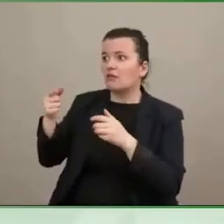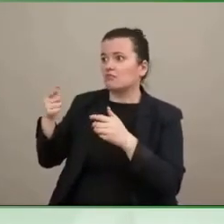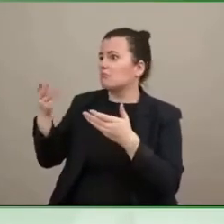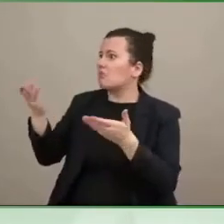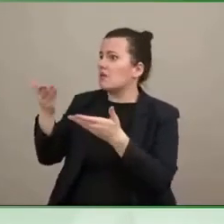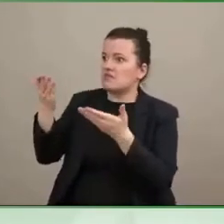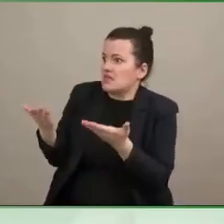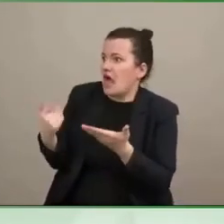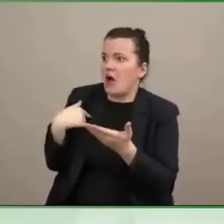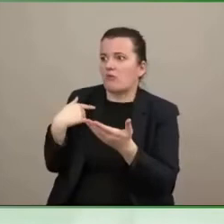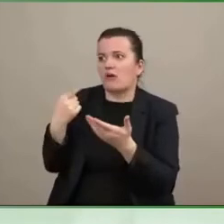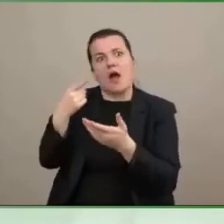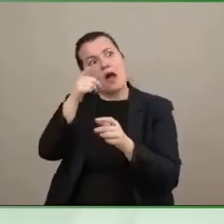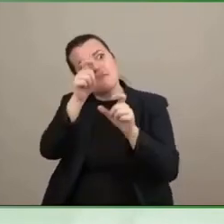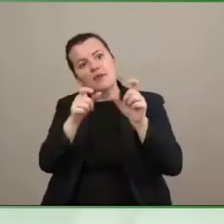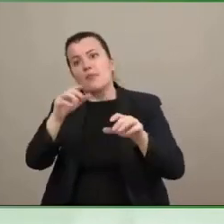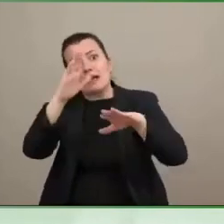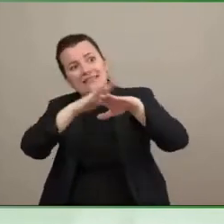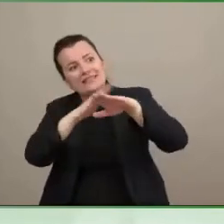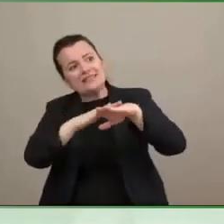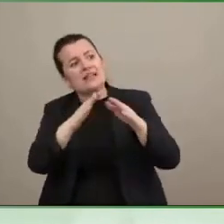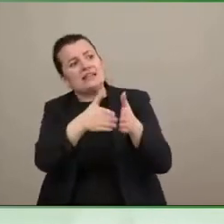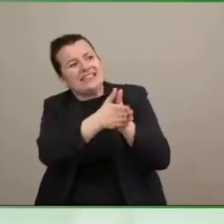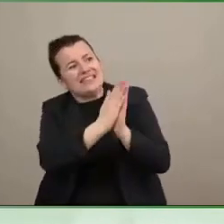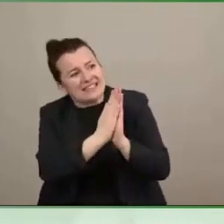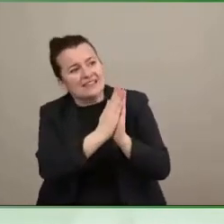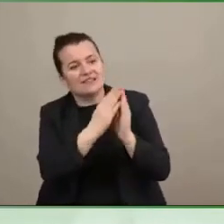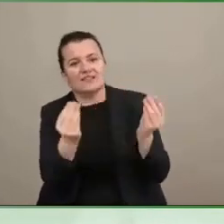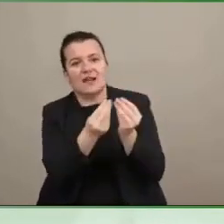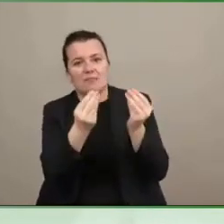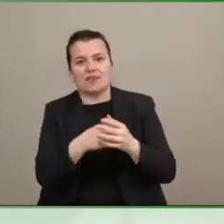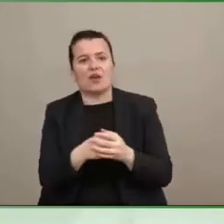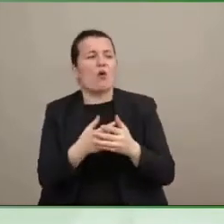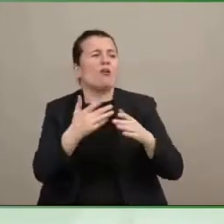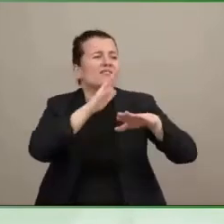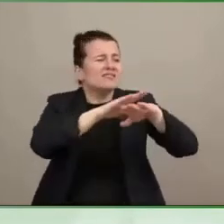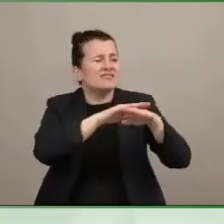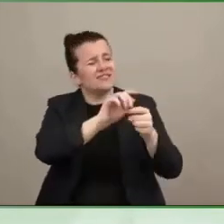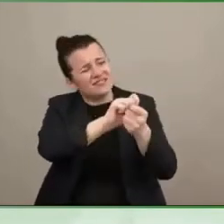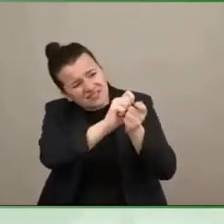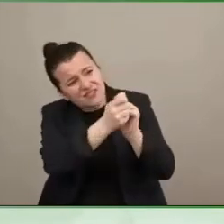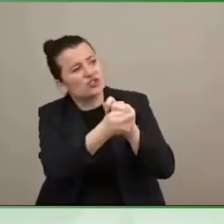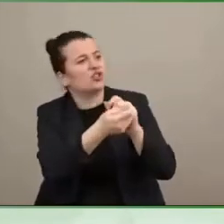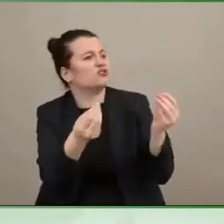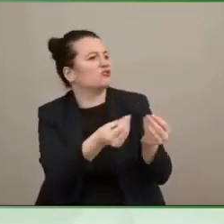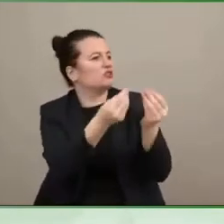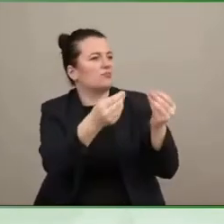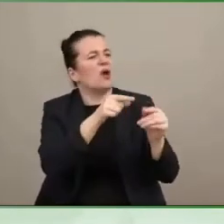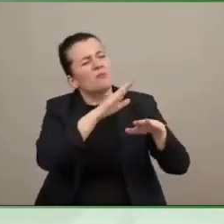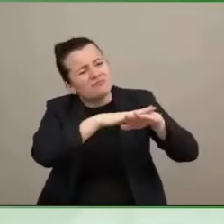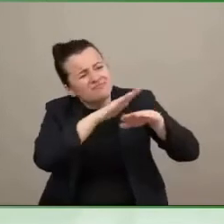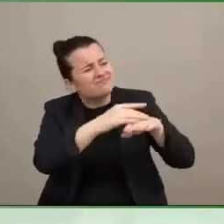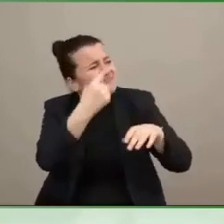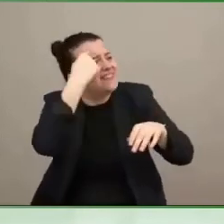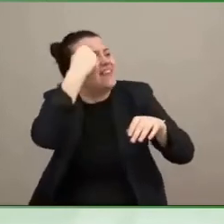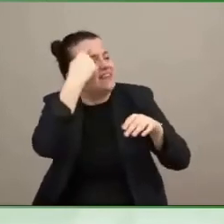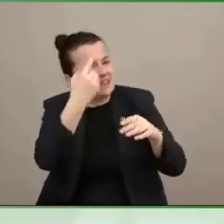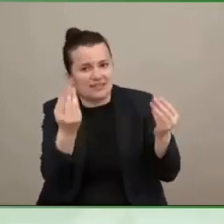you see people should be doing? And for you, especially over this last